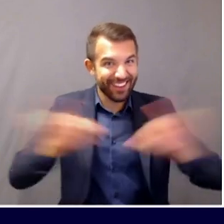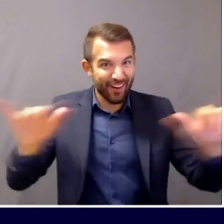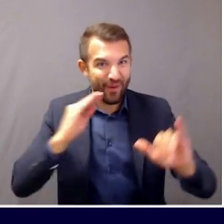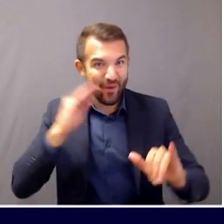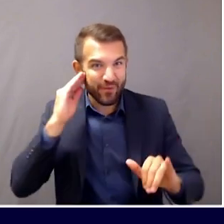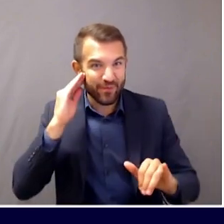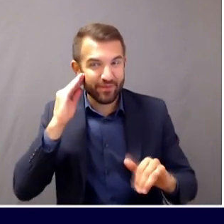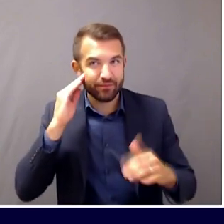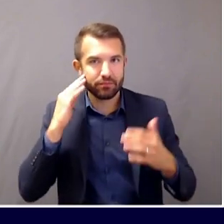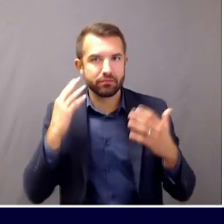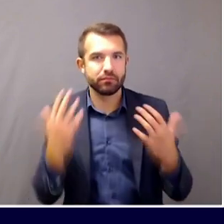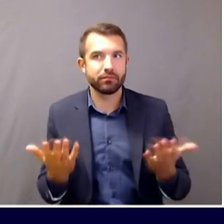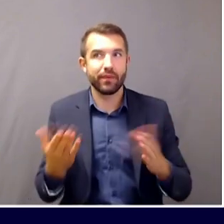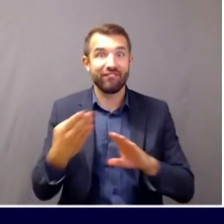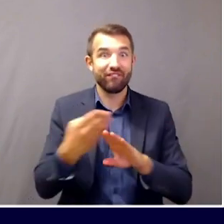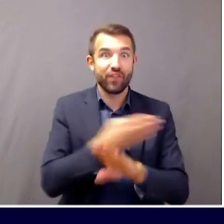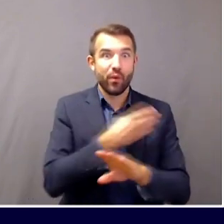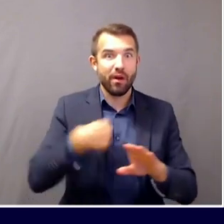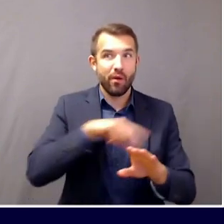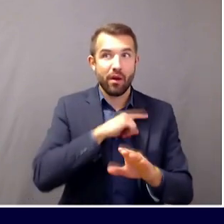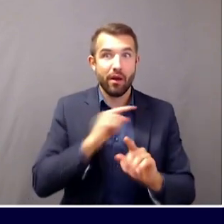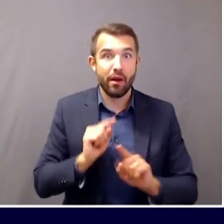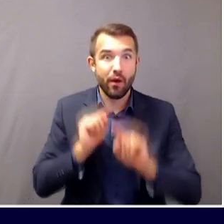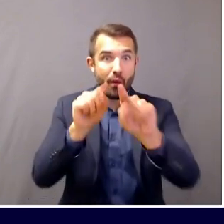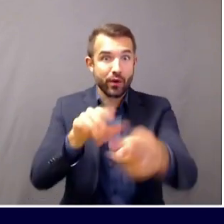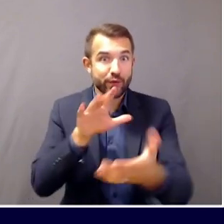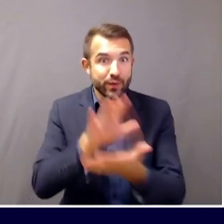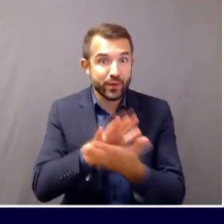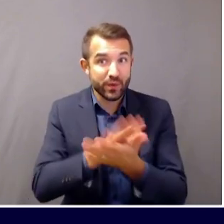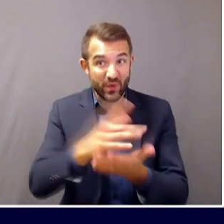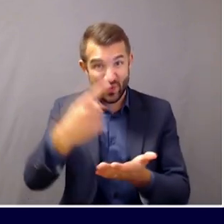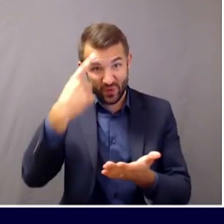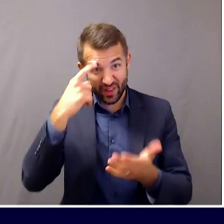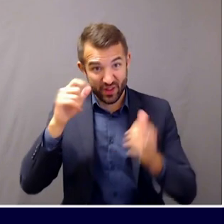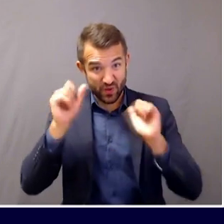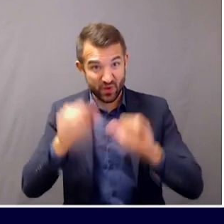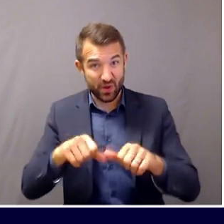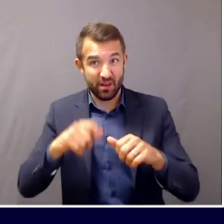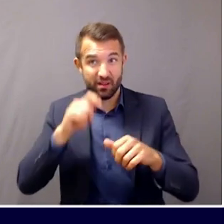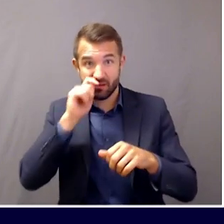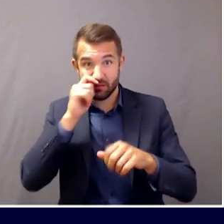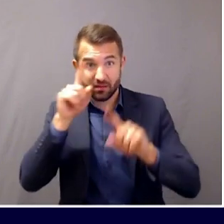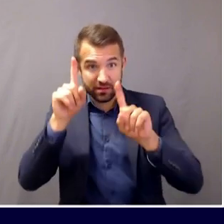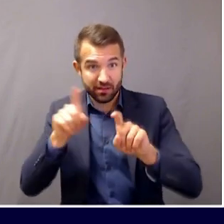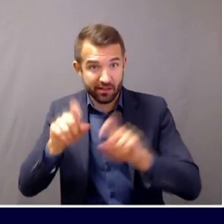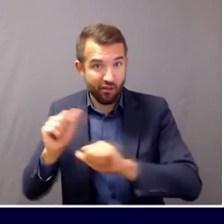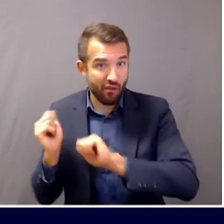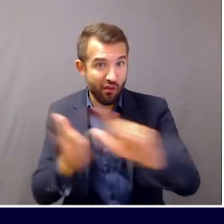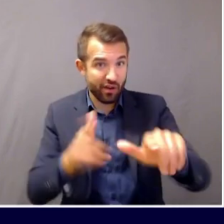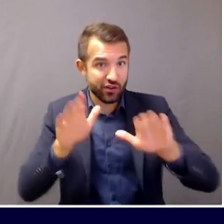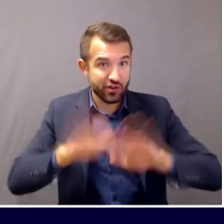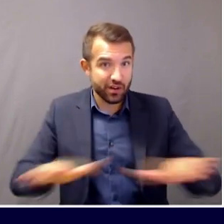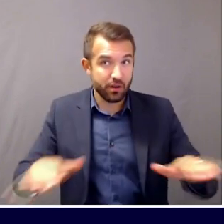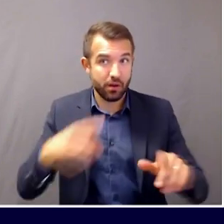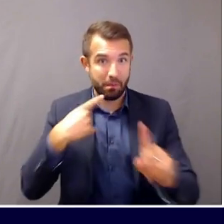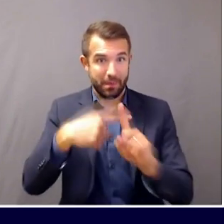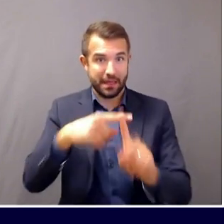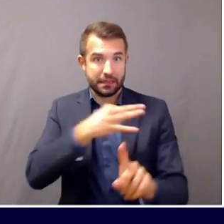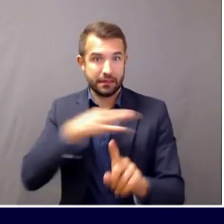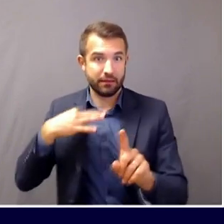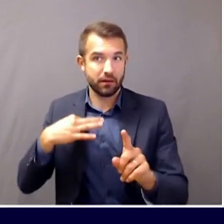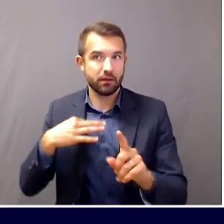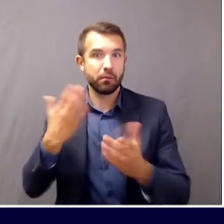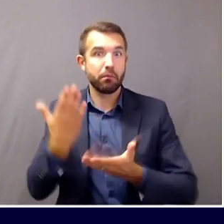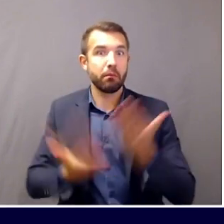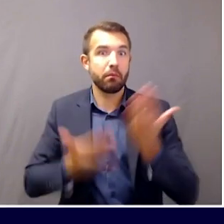to school and then periodically once the, not just the kids, but also the staff once they're back at school? Sure. So,